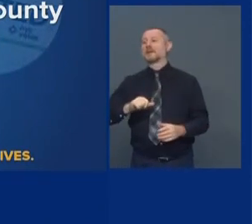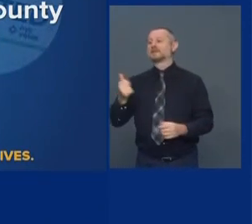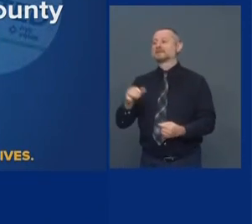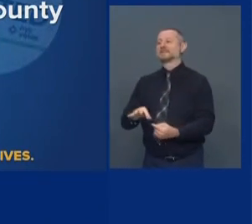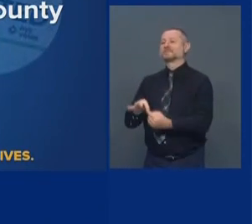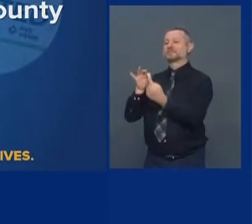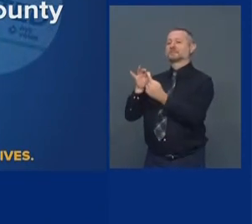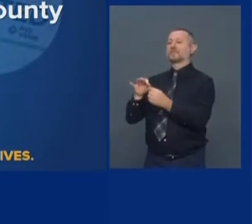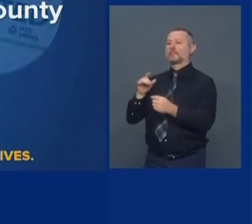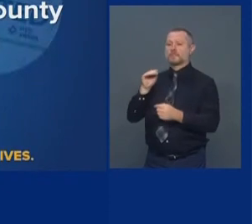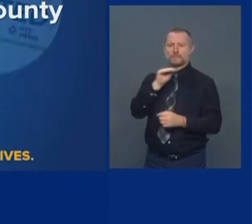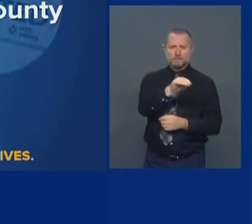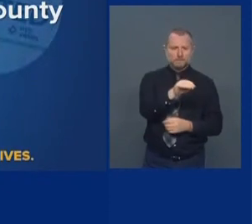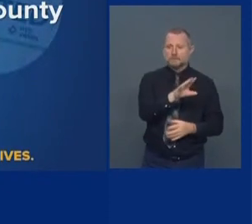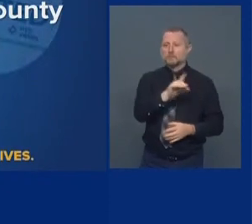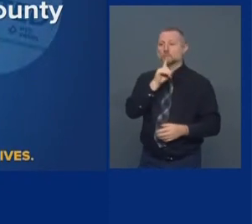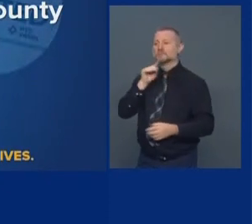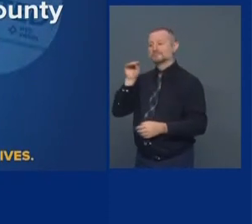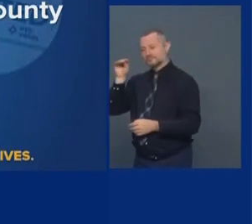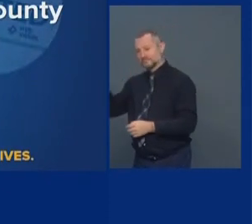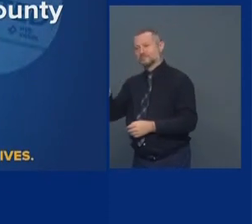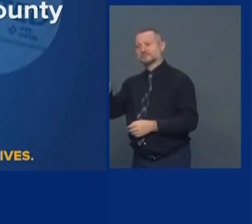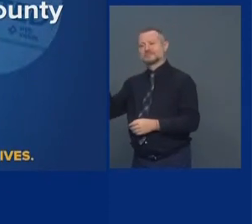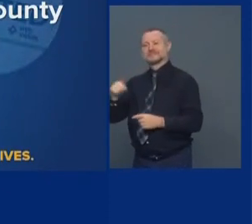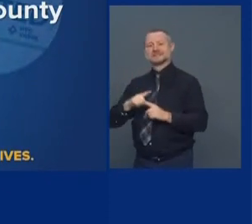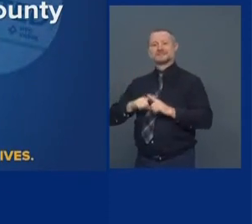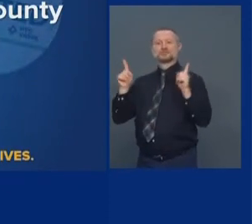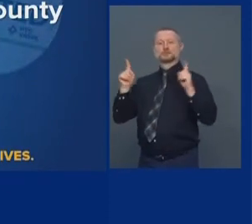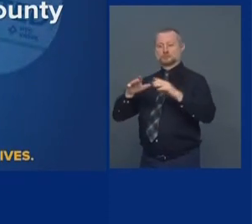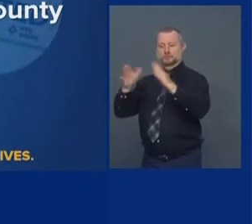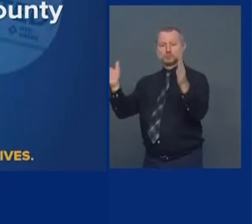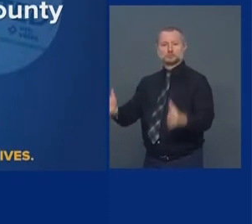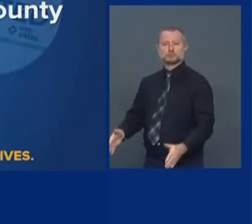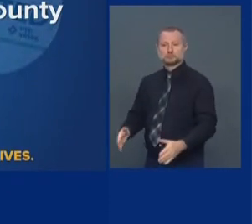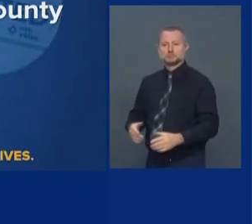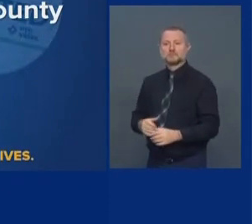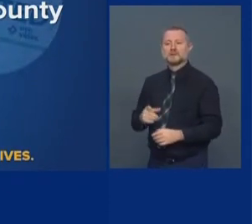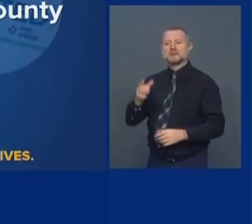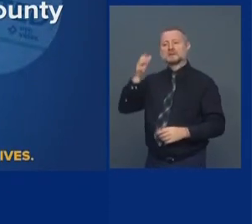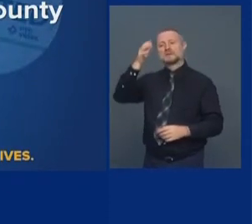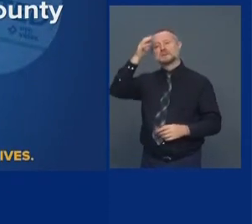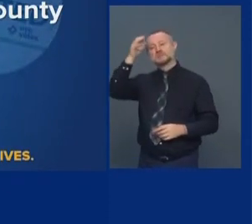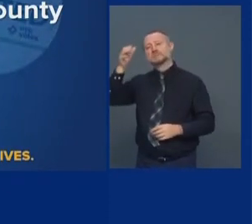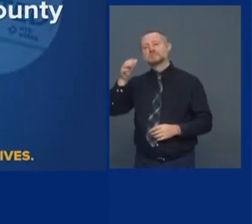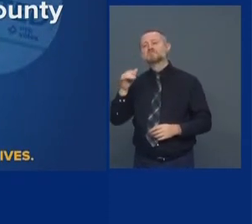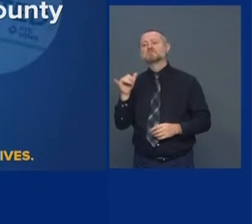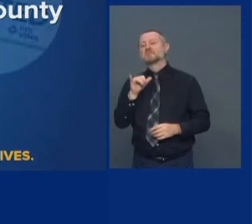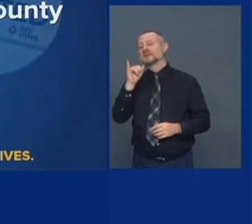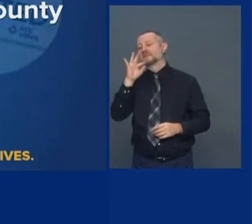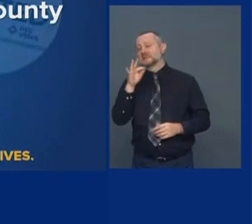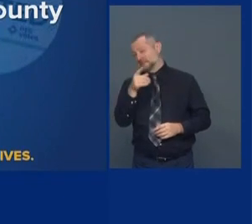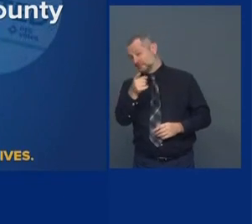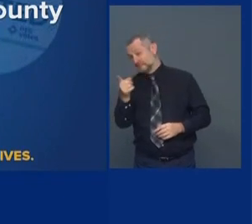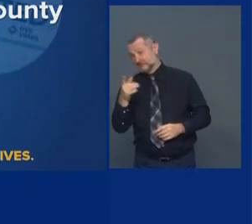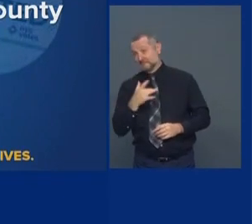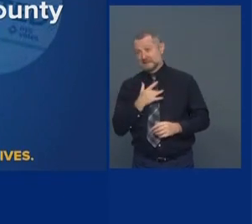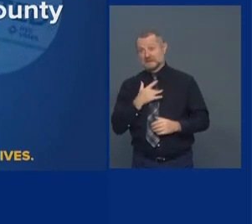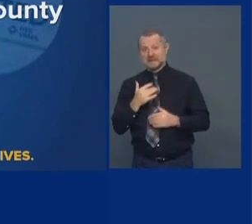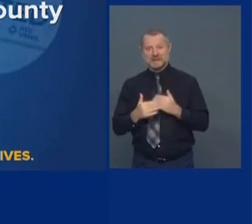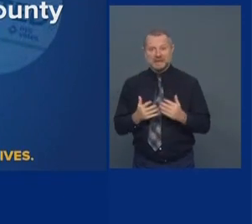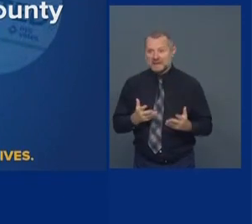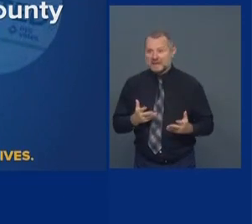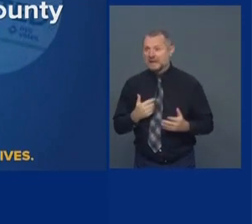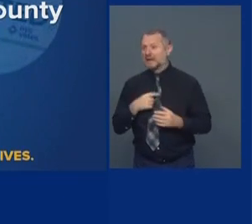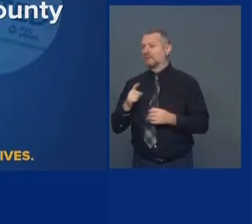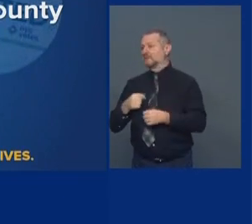box and put the ballot in the metal box. That would cause us to create a whole new post office system all